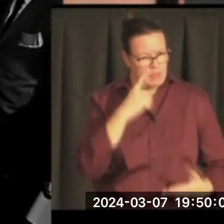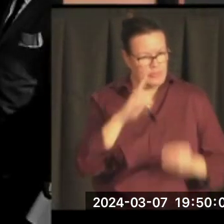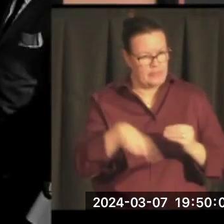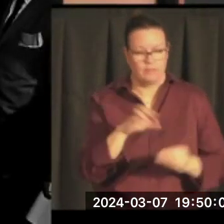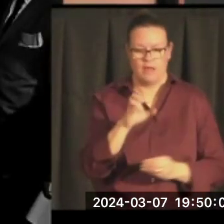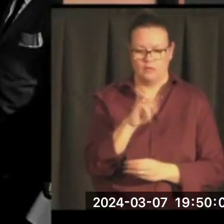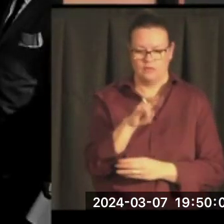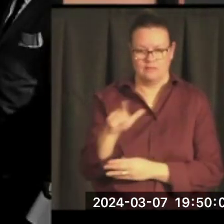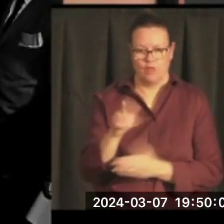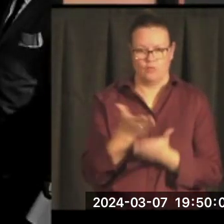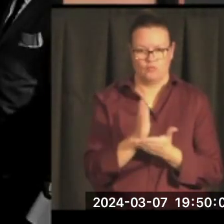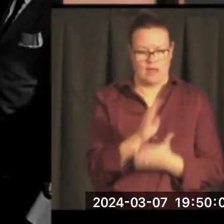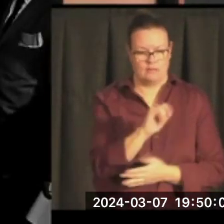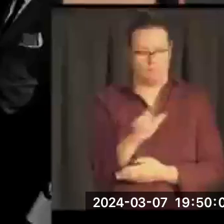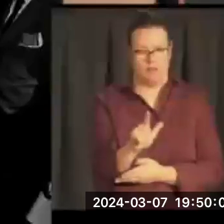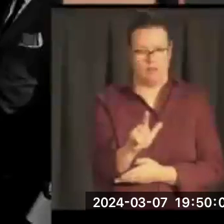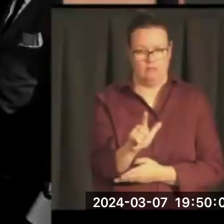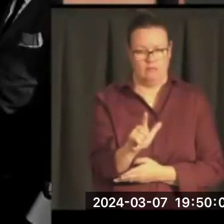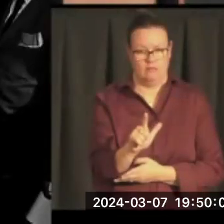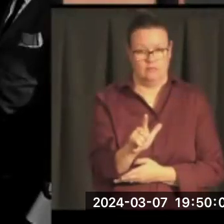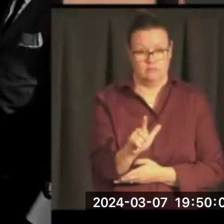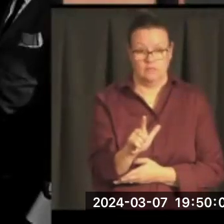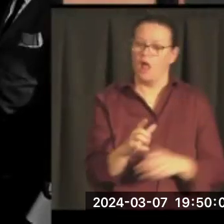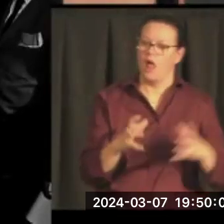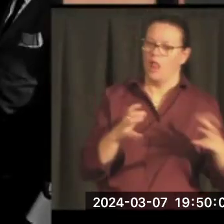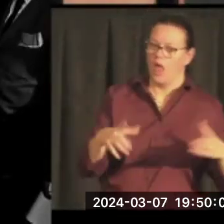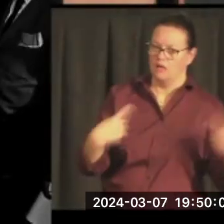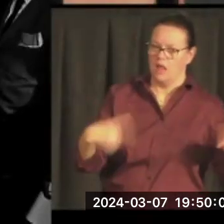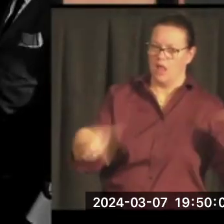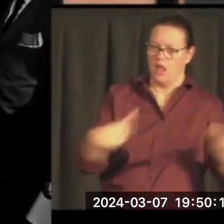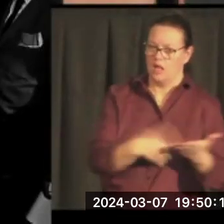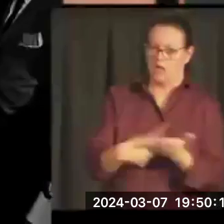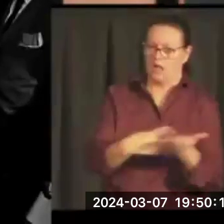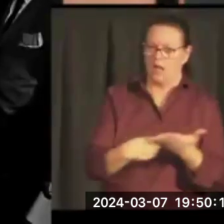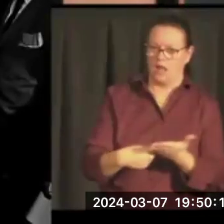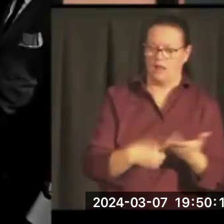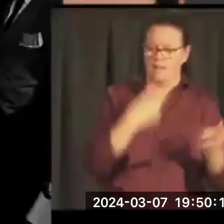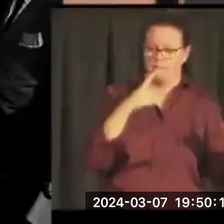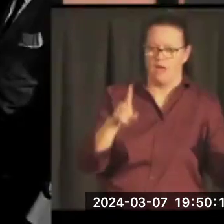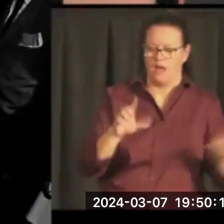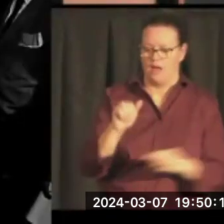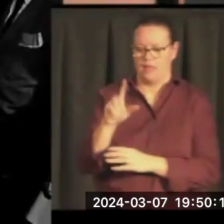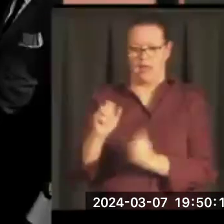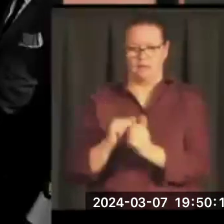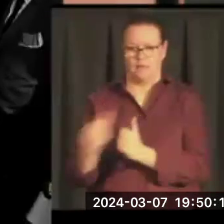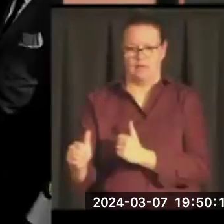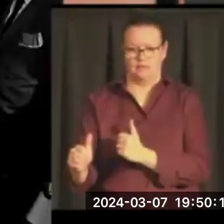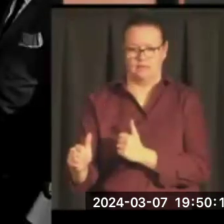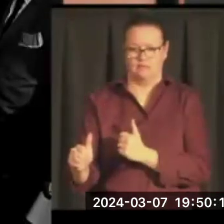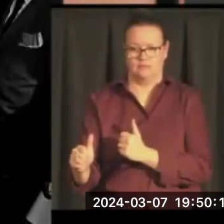After much debate, considerable debate, the act is passed. It is